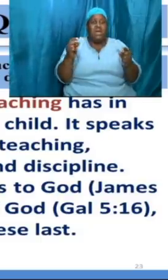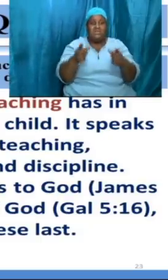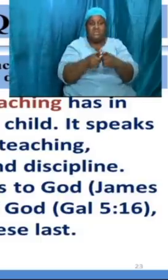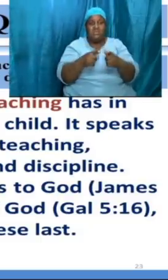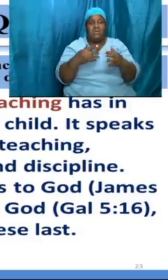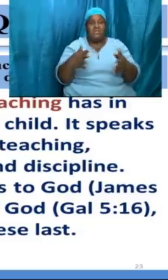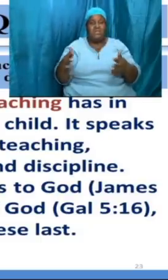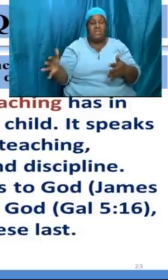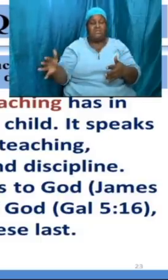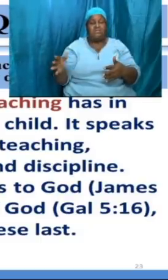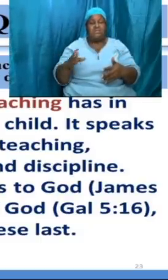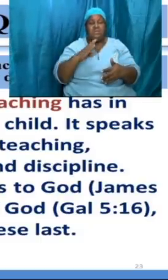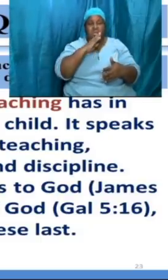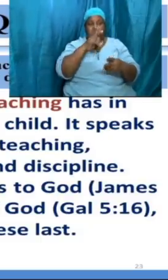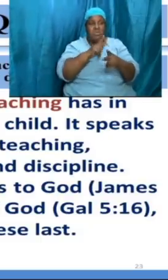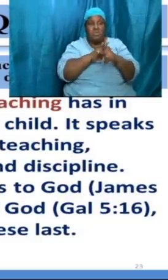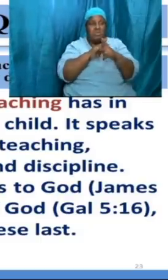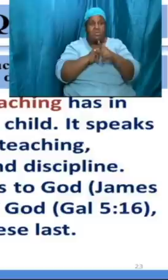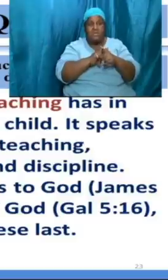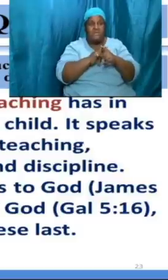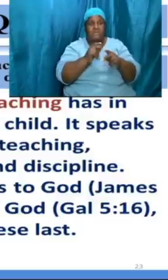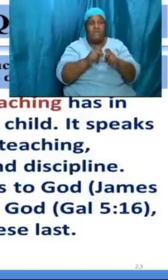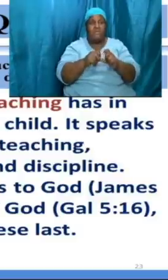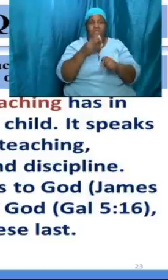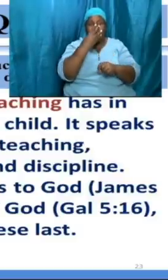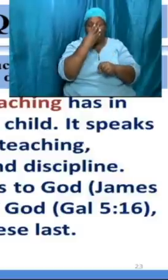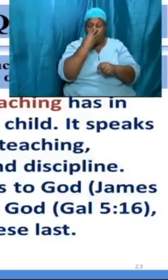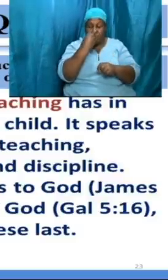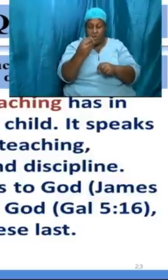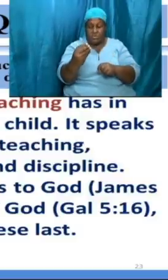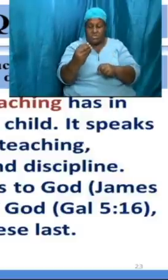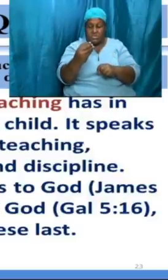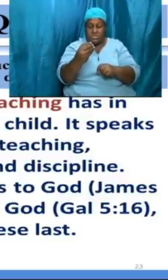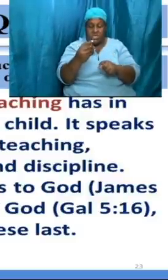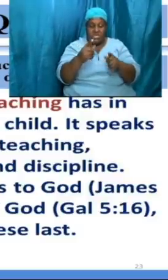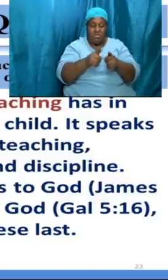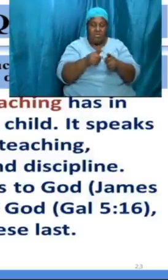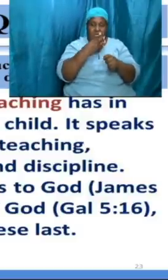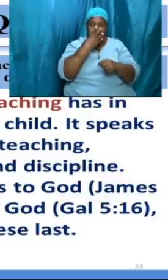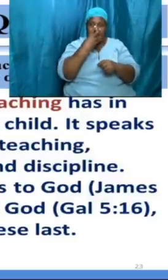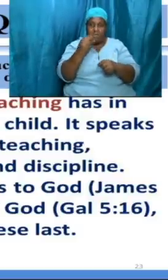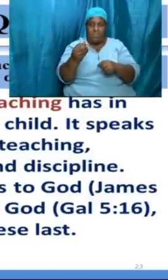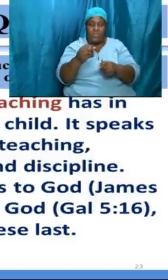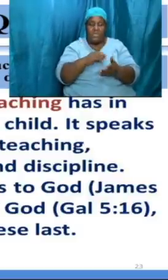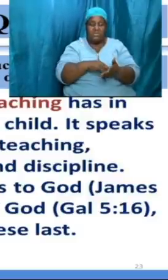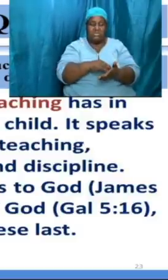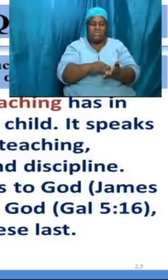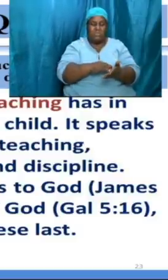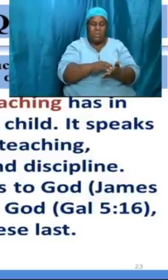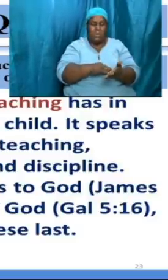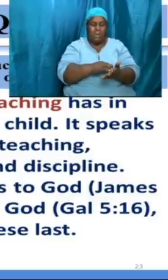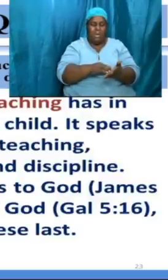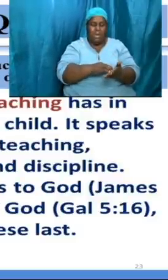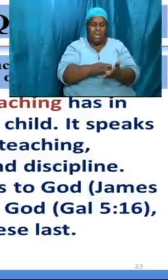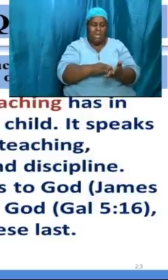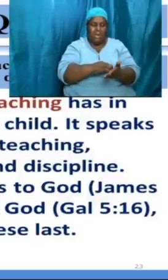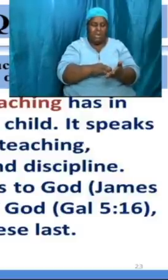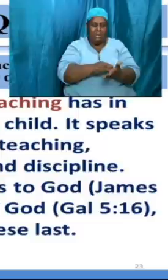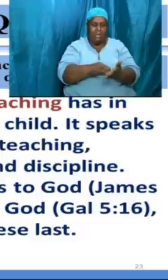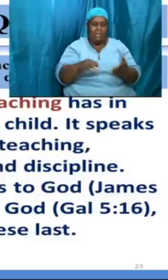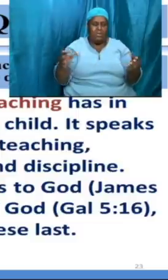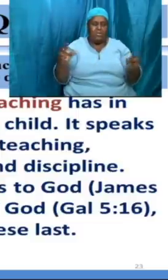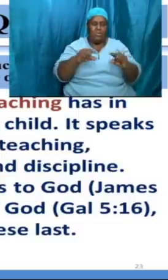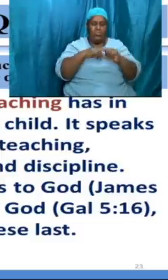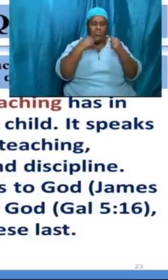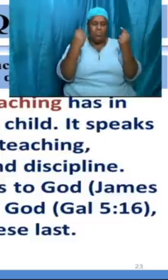careful of the foxes and little foxes that spoil the vines all of us